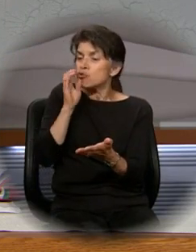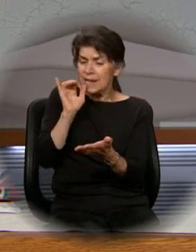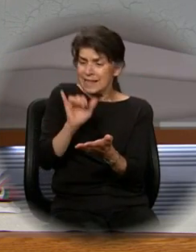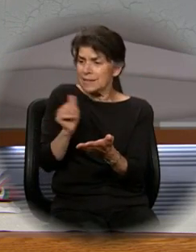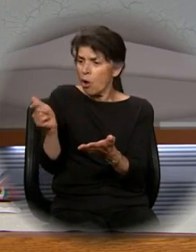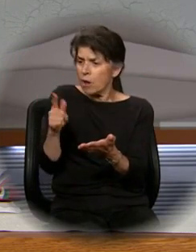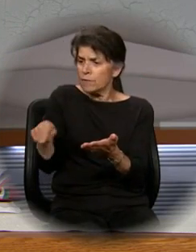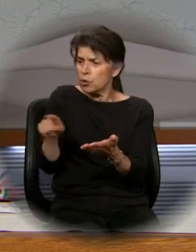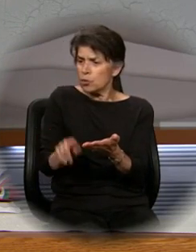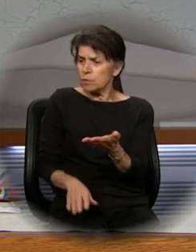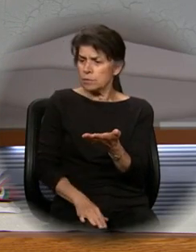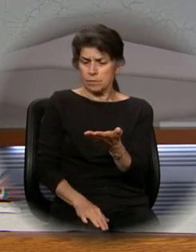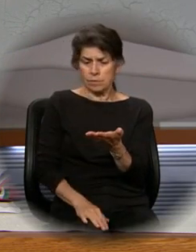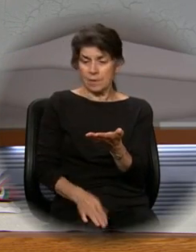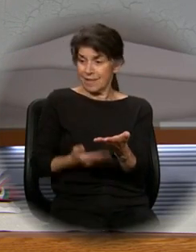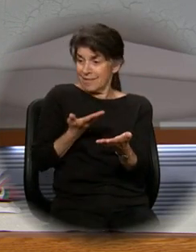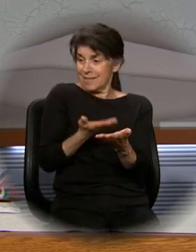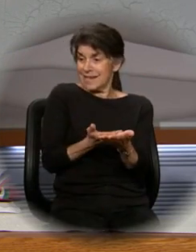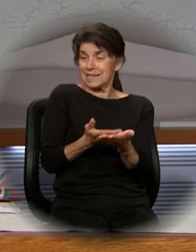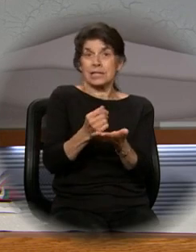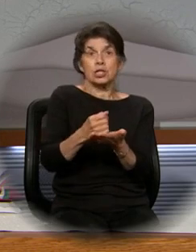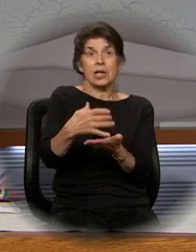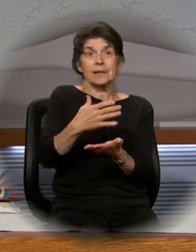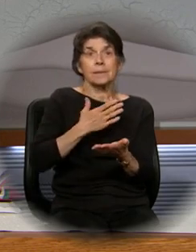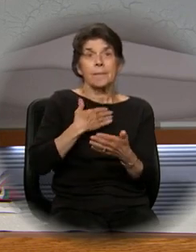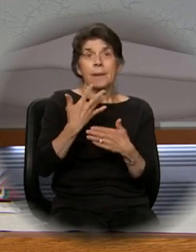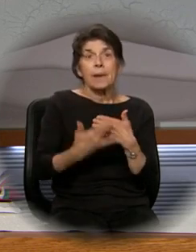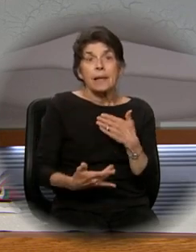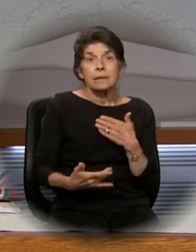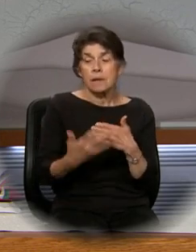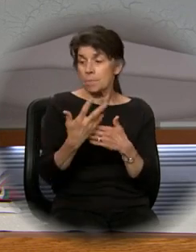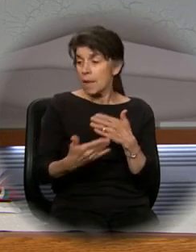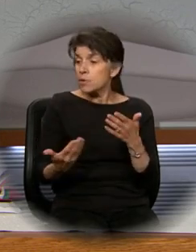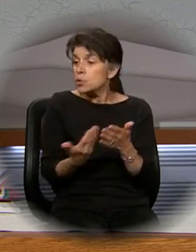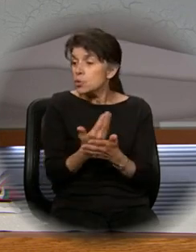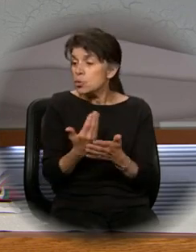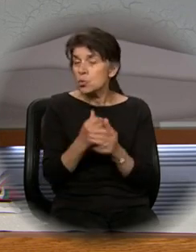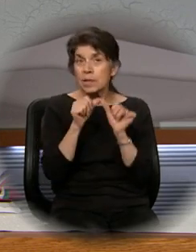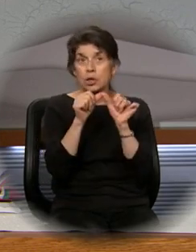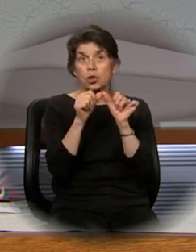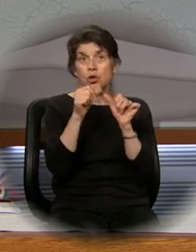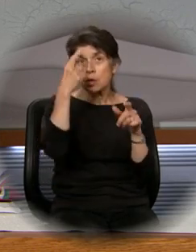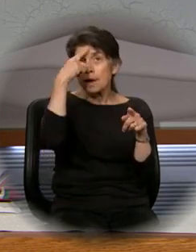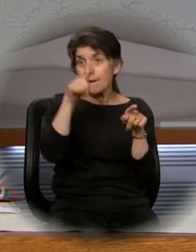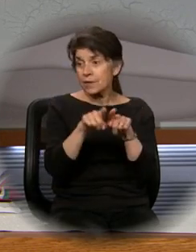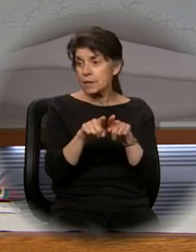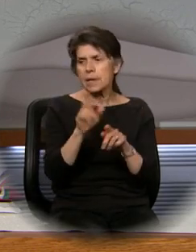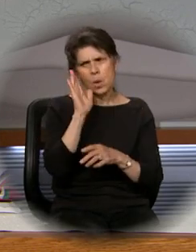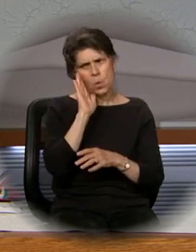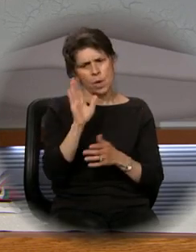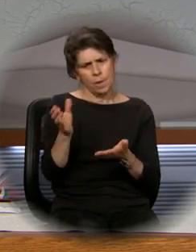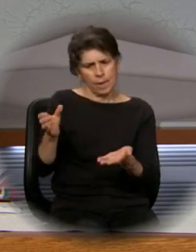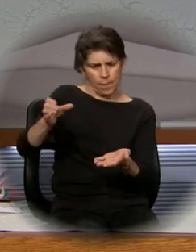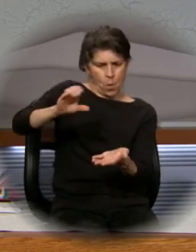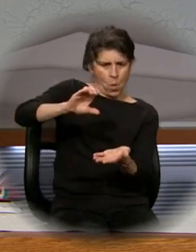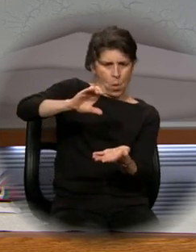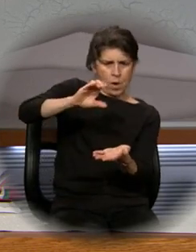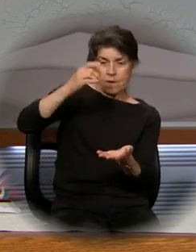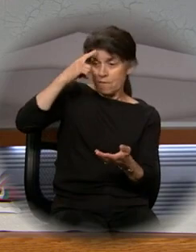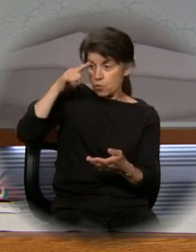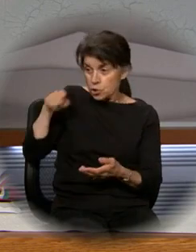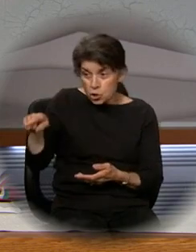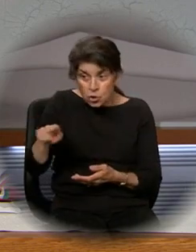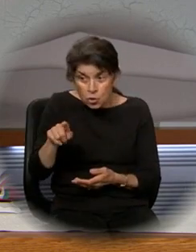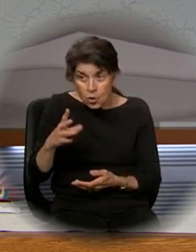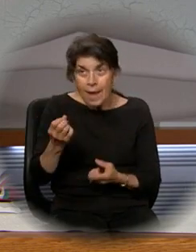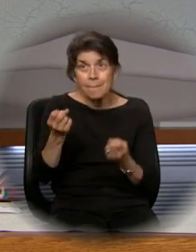and drink from it. Why, this is the chalice of my blood, the blood of the new and eternal covenant which will be poured out for you and for